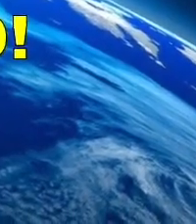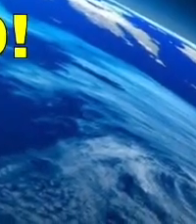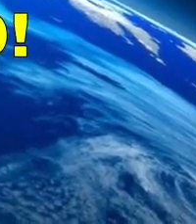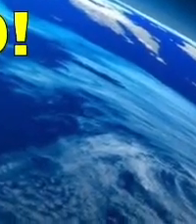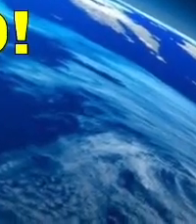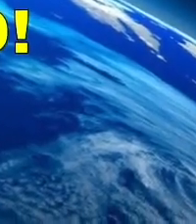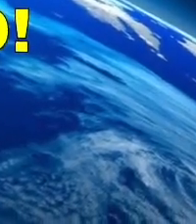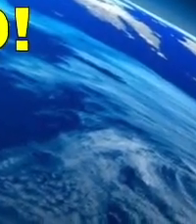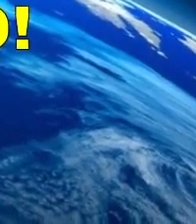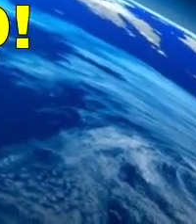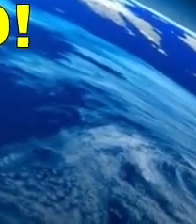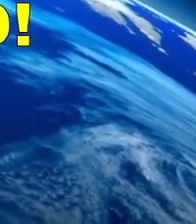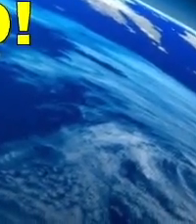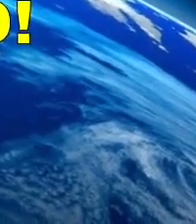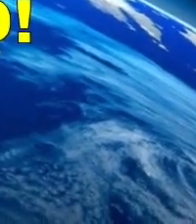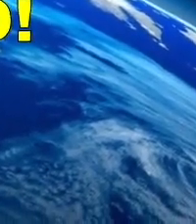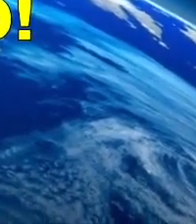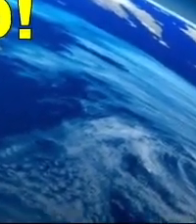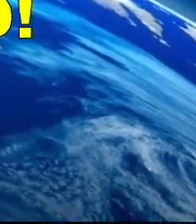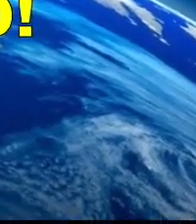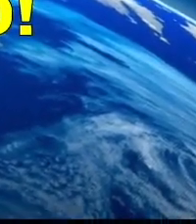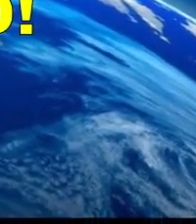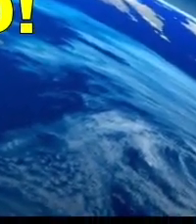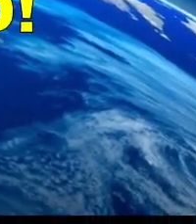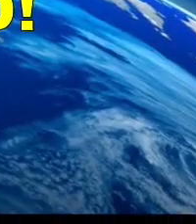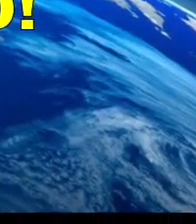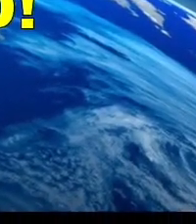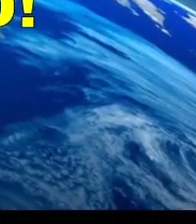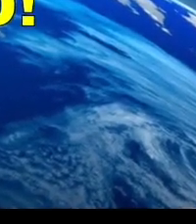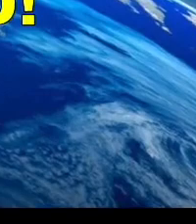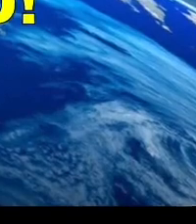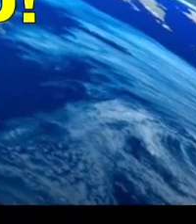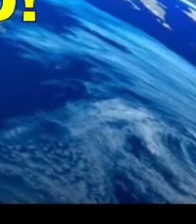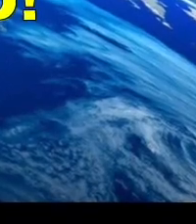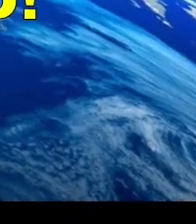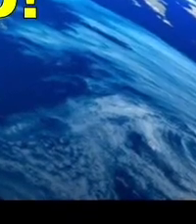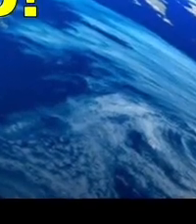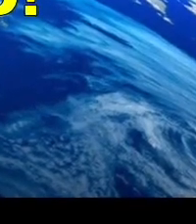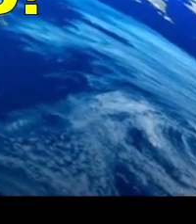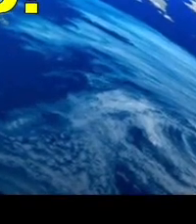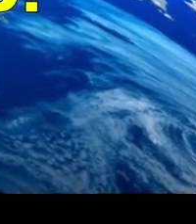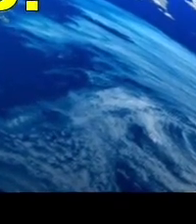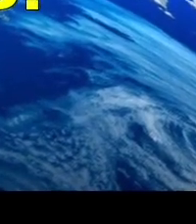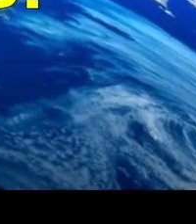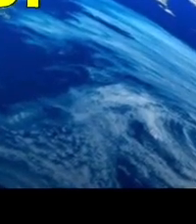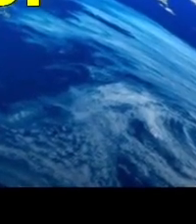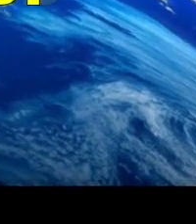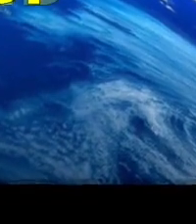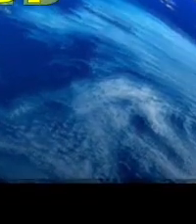Lead us on the path to be Jesus, our Lord.